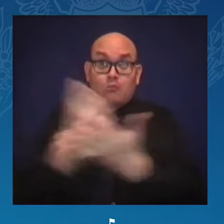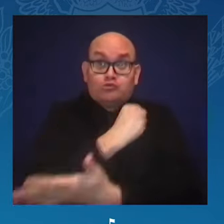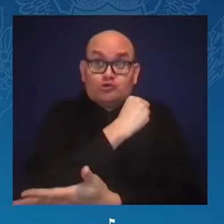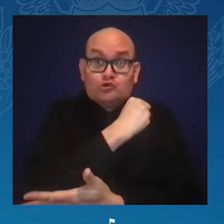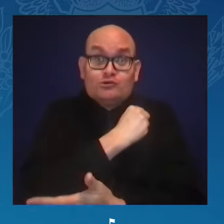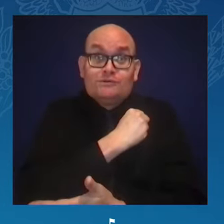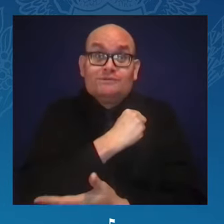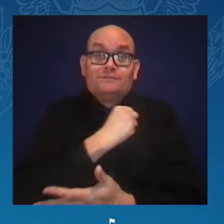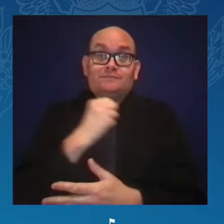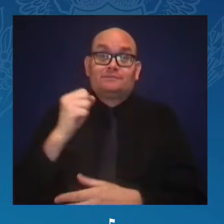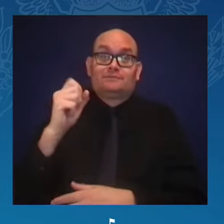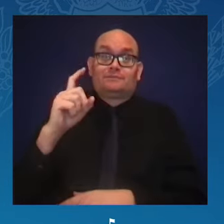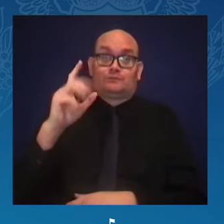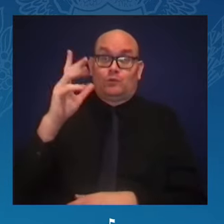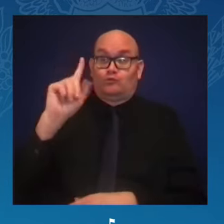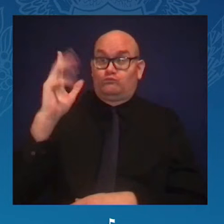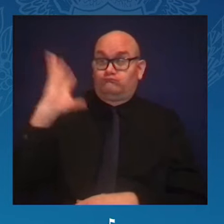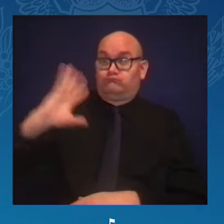an American icon,